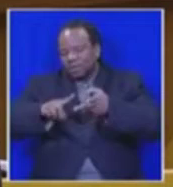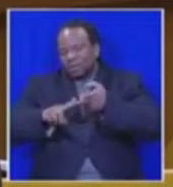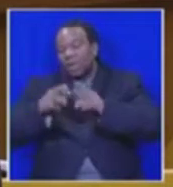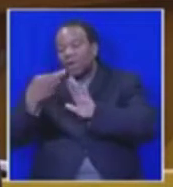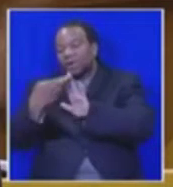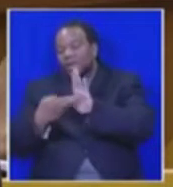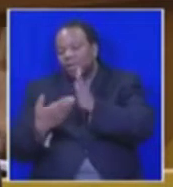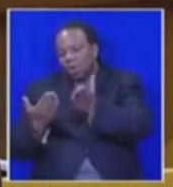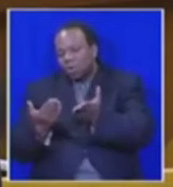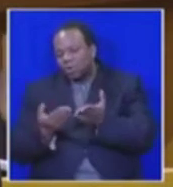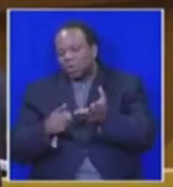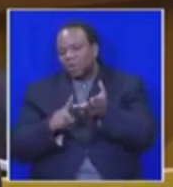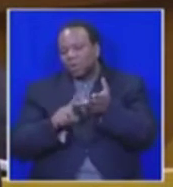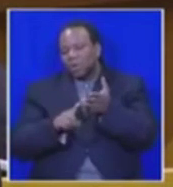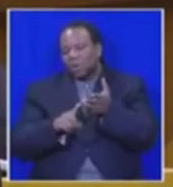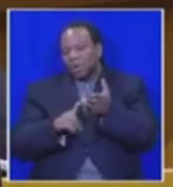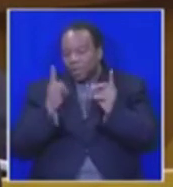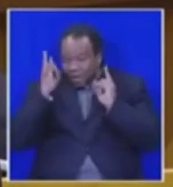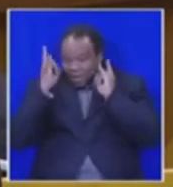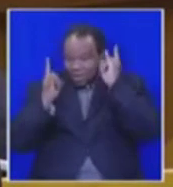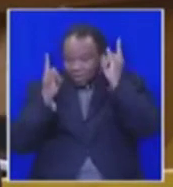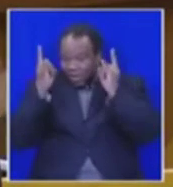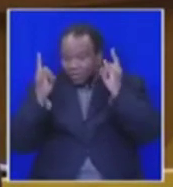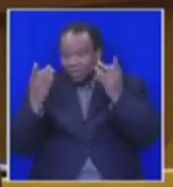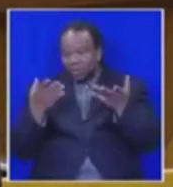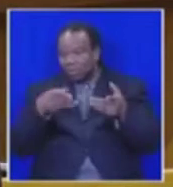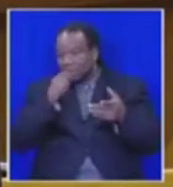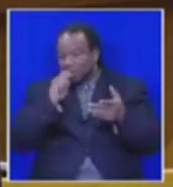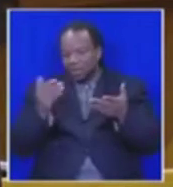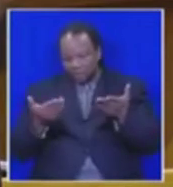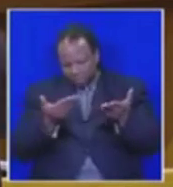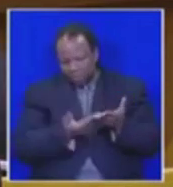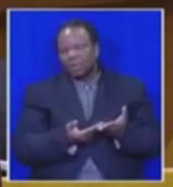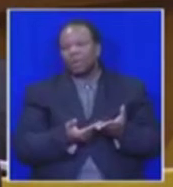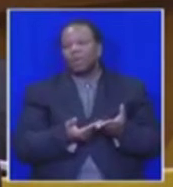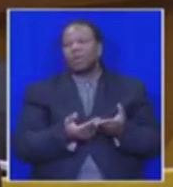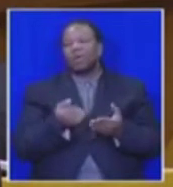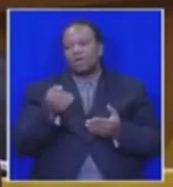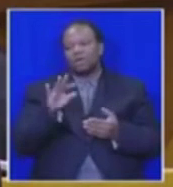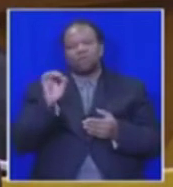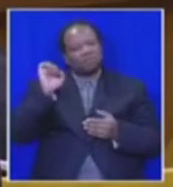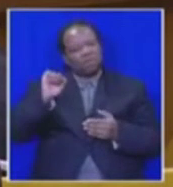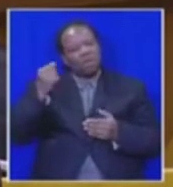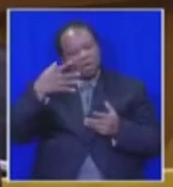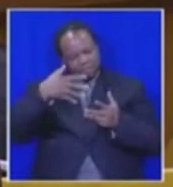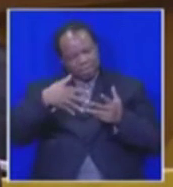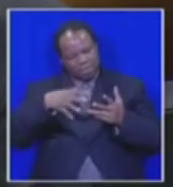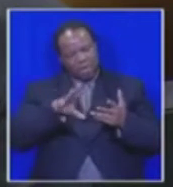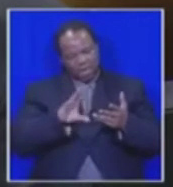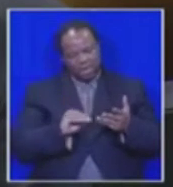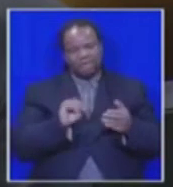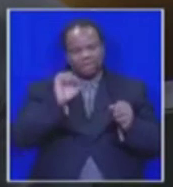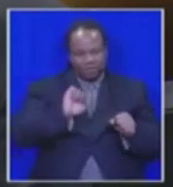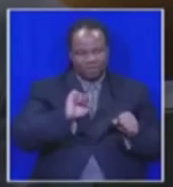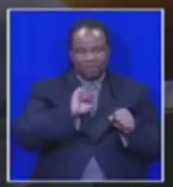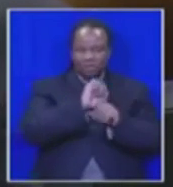and the innovation that is being done by South Africa. If yes, then I will certainly raise those issues to influence the